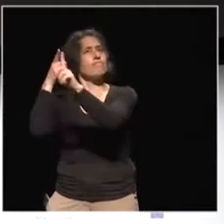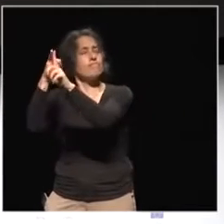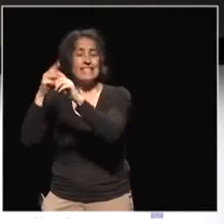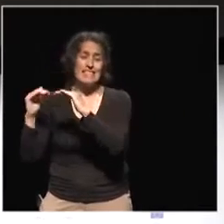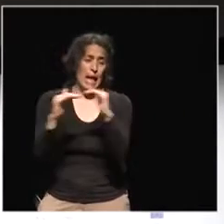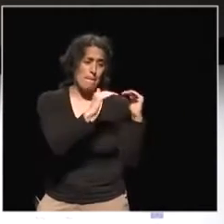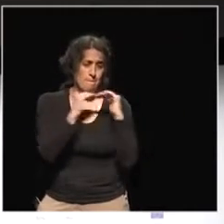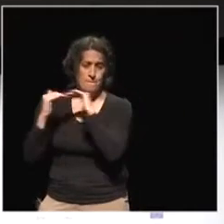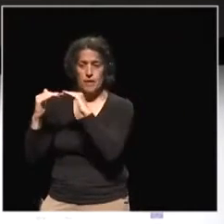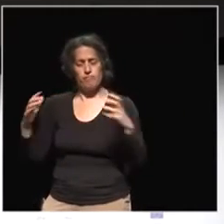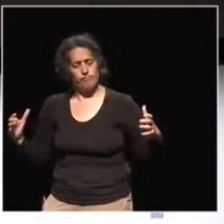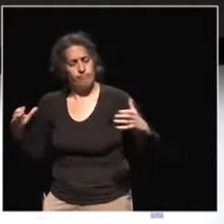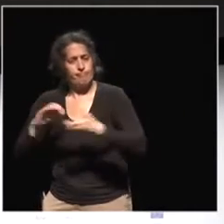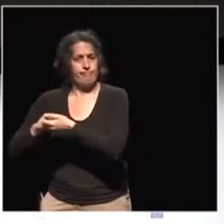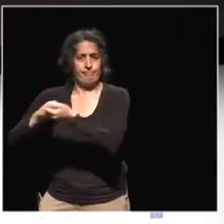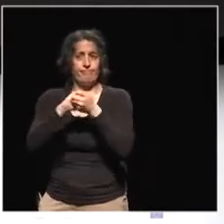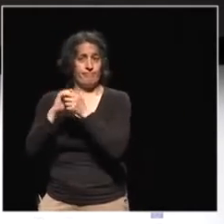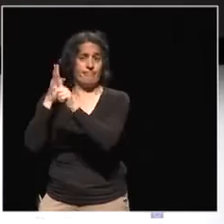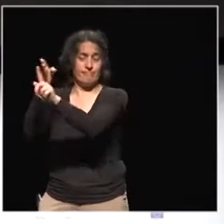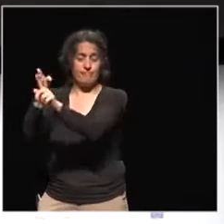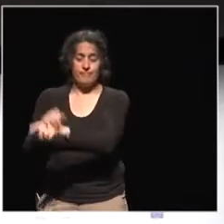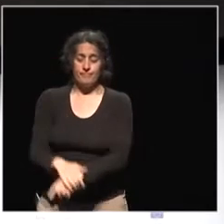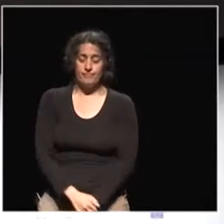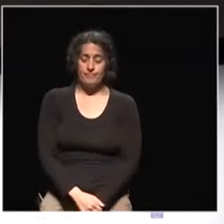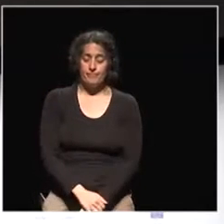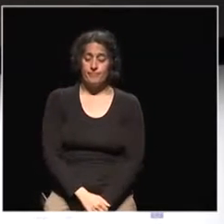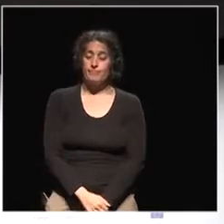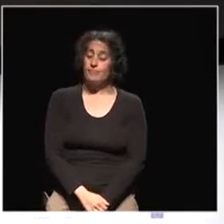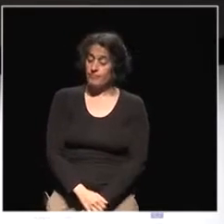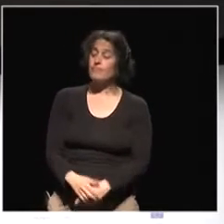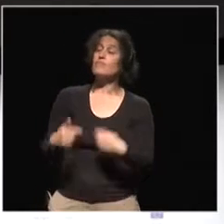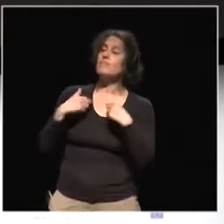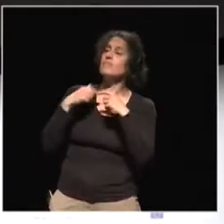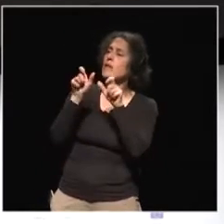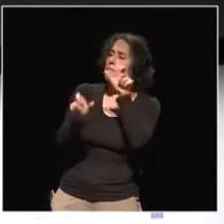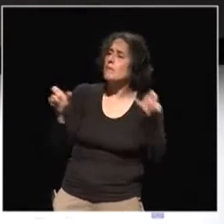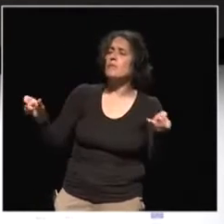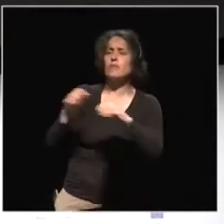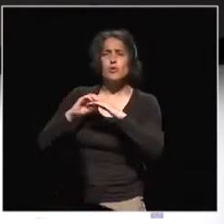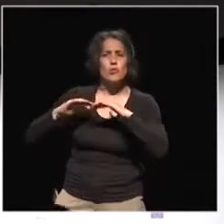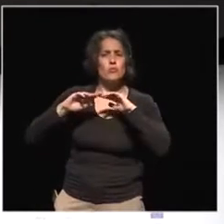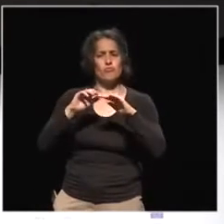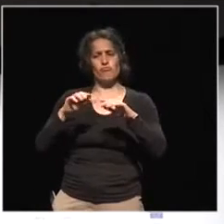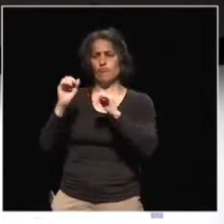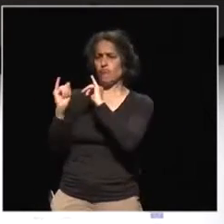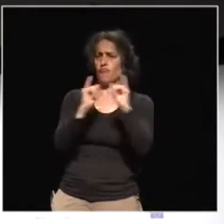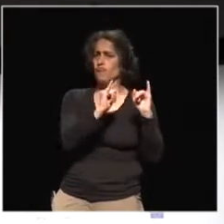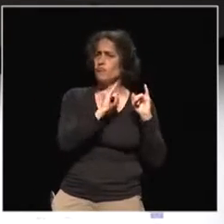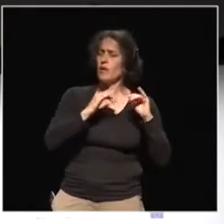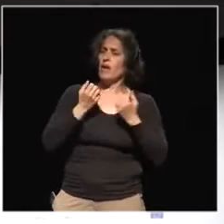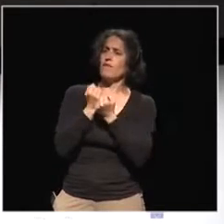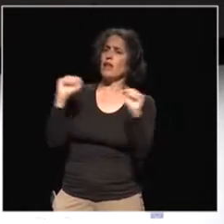for the better world. People around the world who believe in human dignity and freedom and the same values